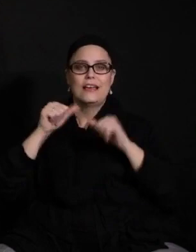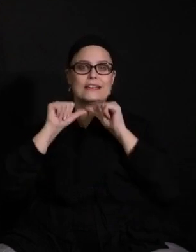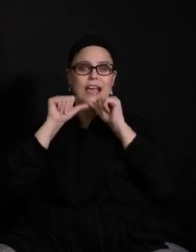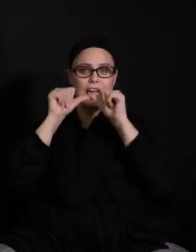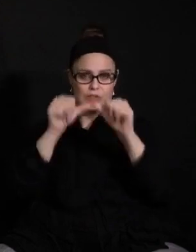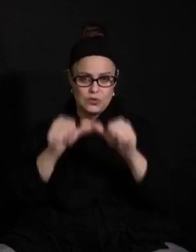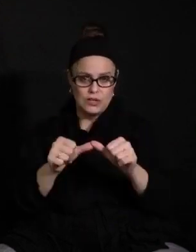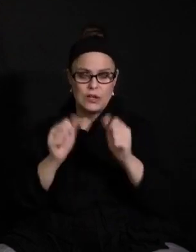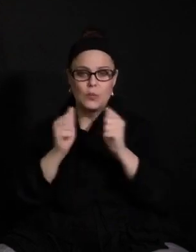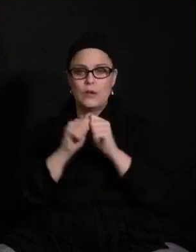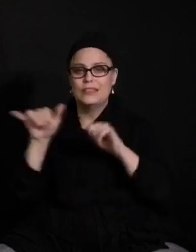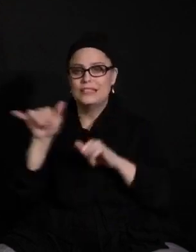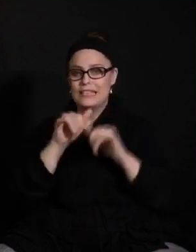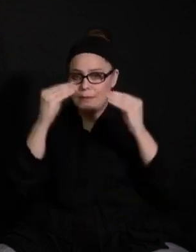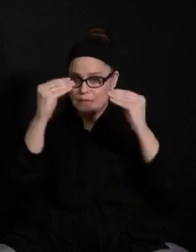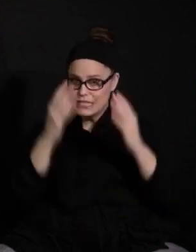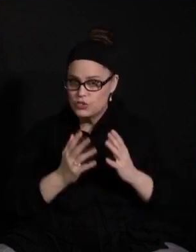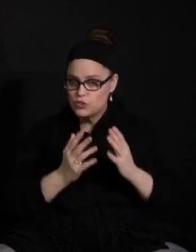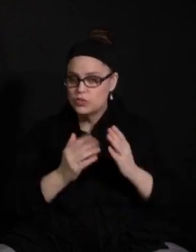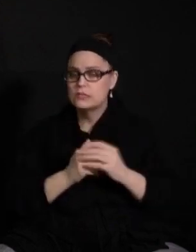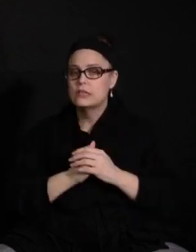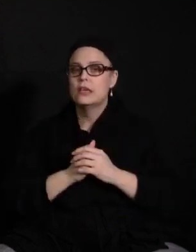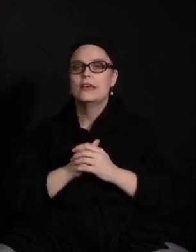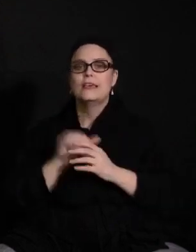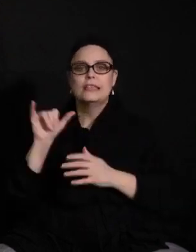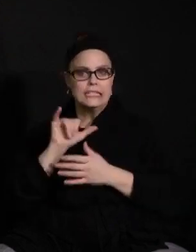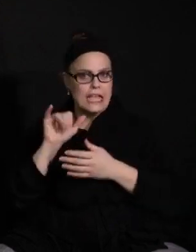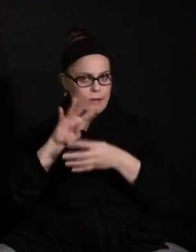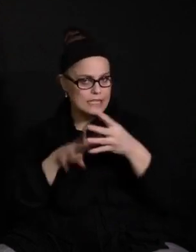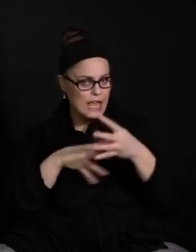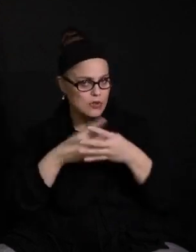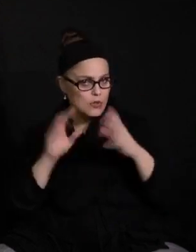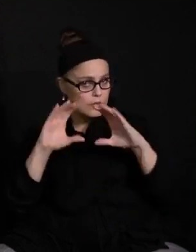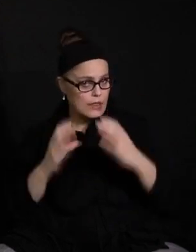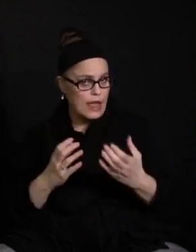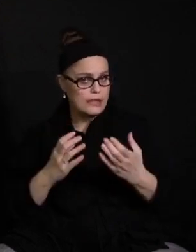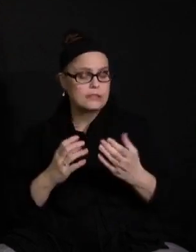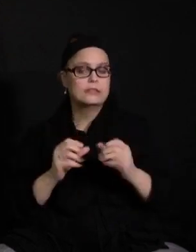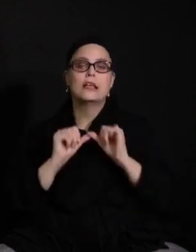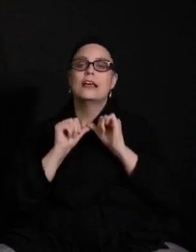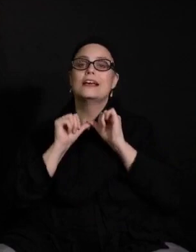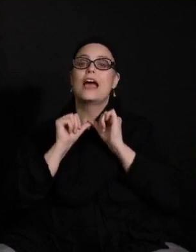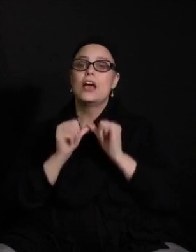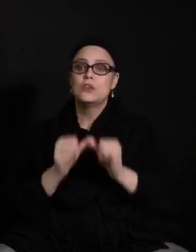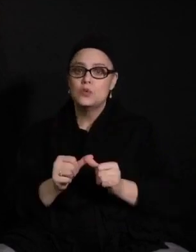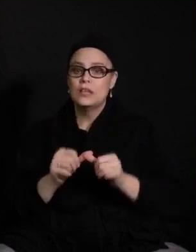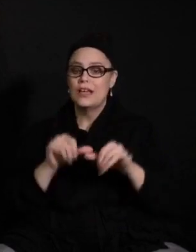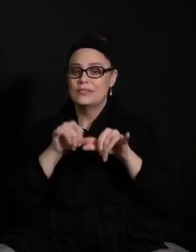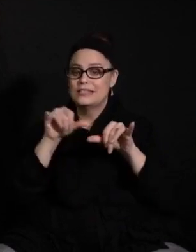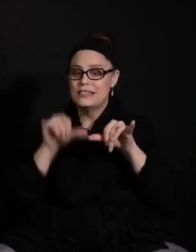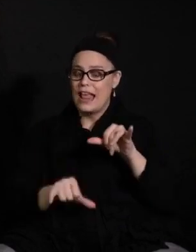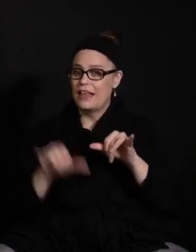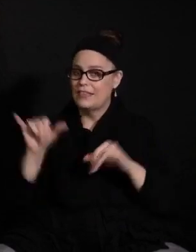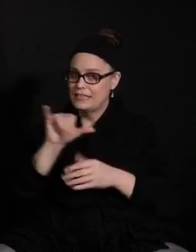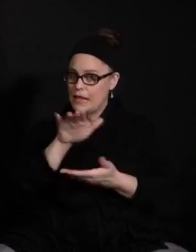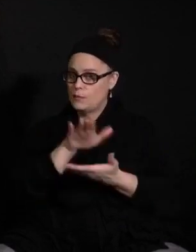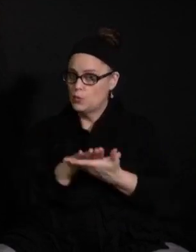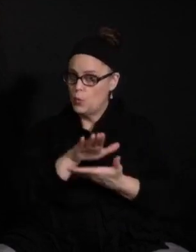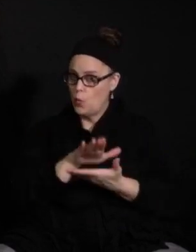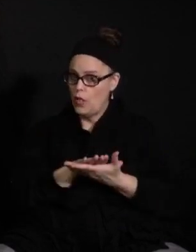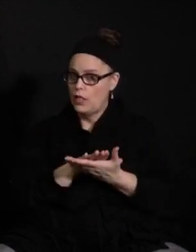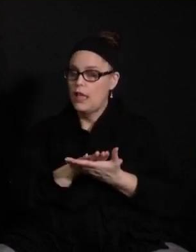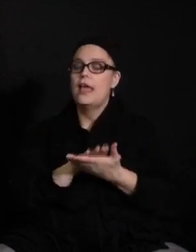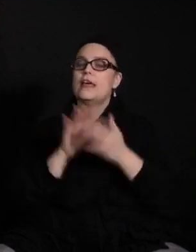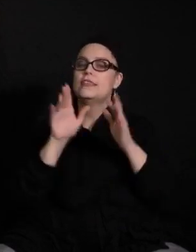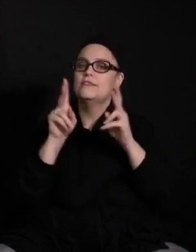maintain their same teacher, continuity of students keeping the same schedule of classes, continuity of students staying within their same school, and the